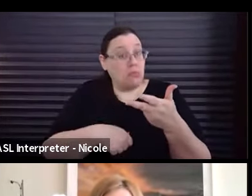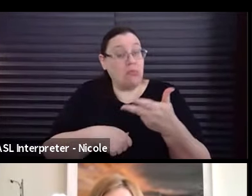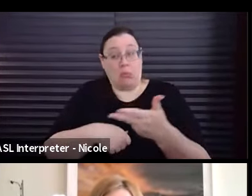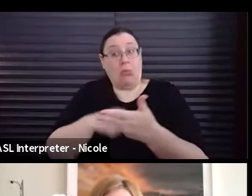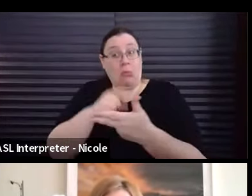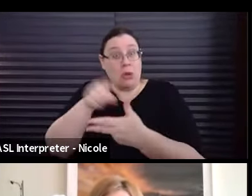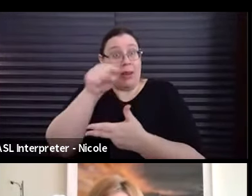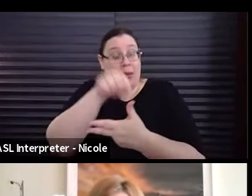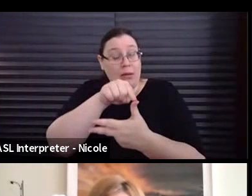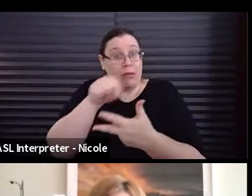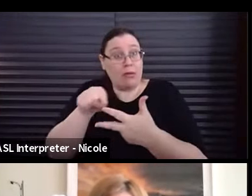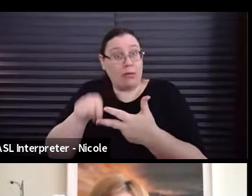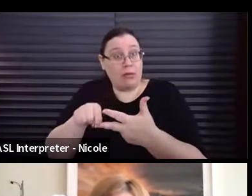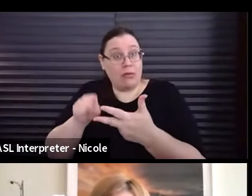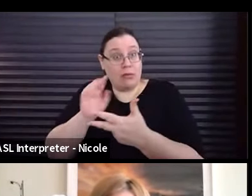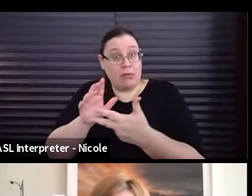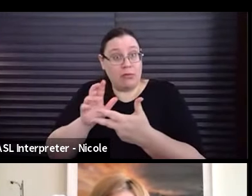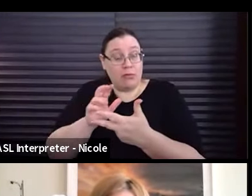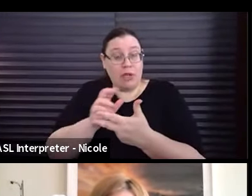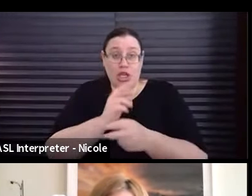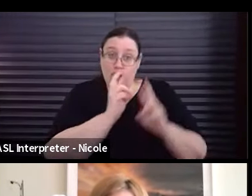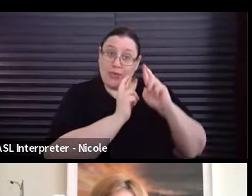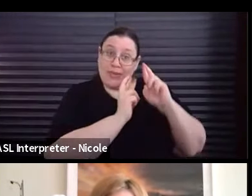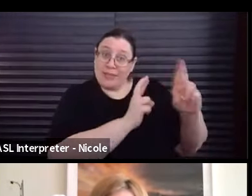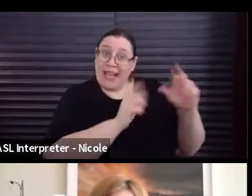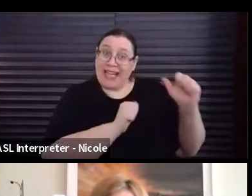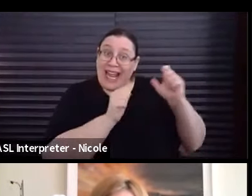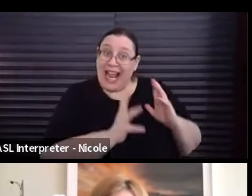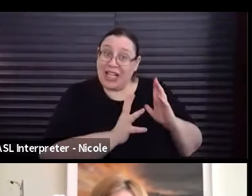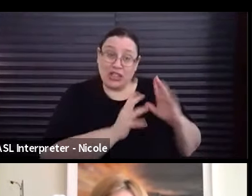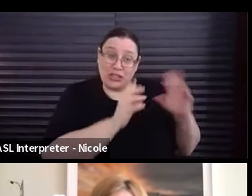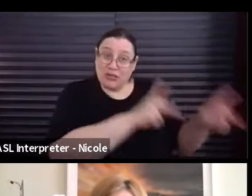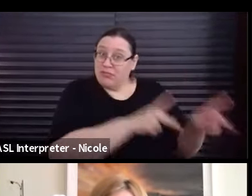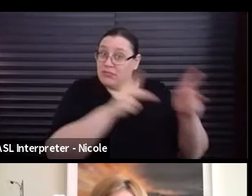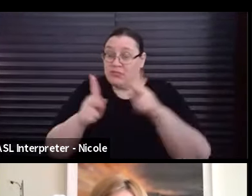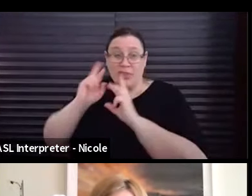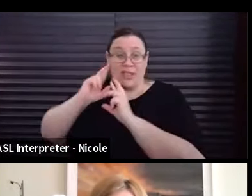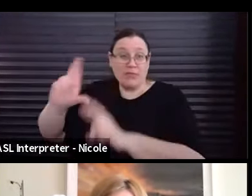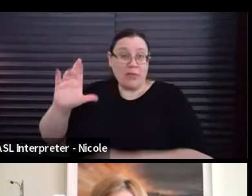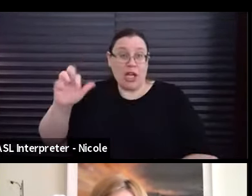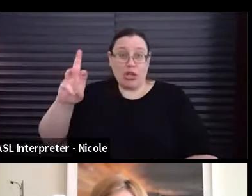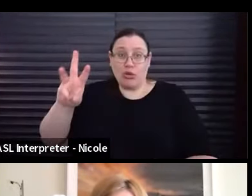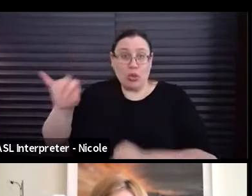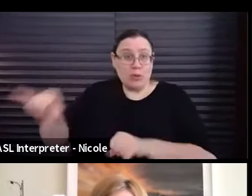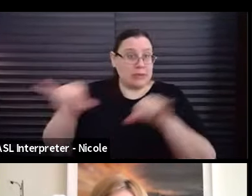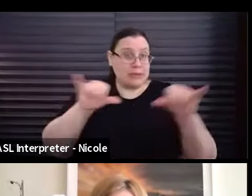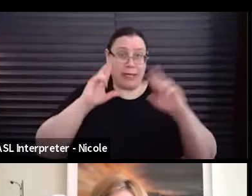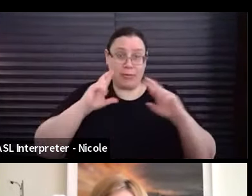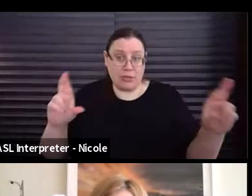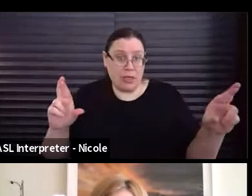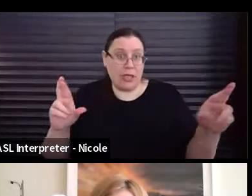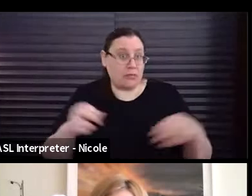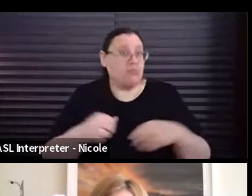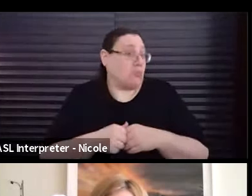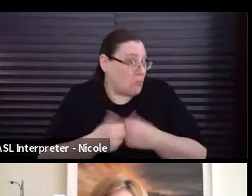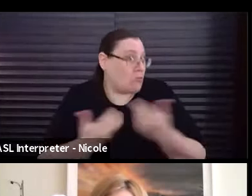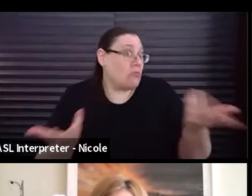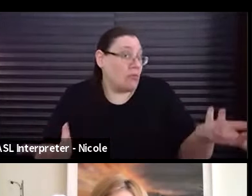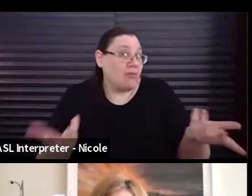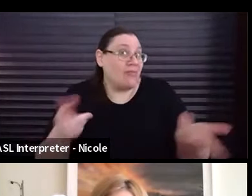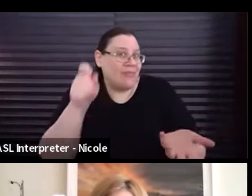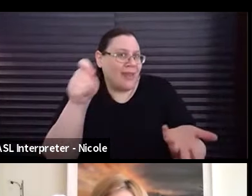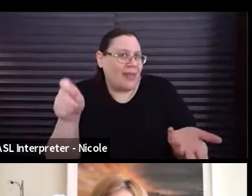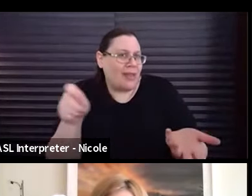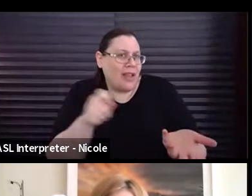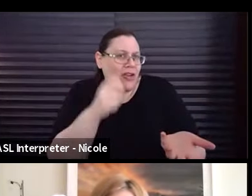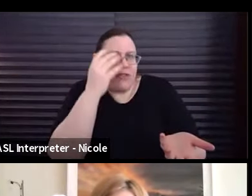and you respect the actors, the performers, as much as you do the crew. Okay. So therefore, you know, let